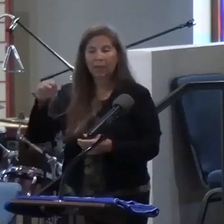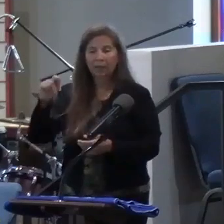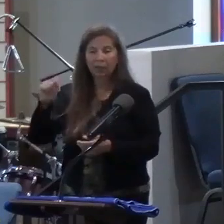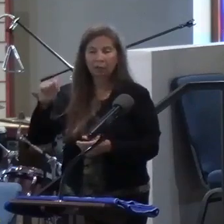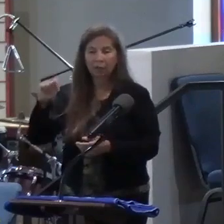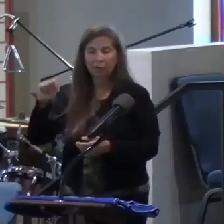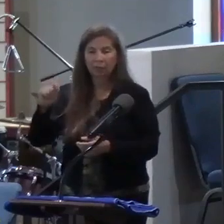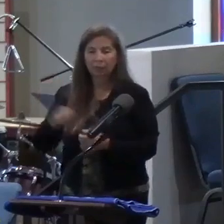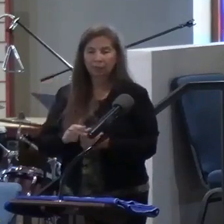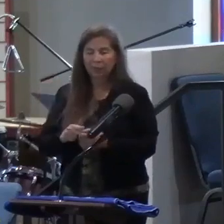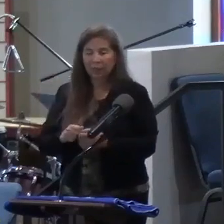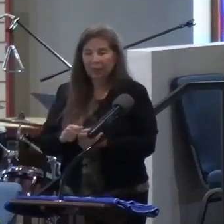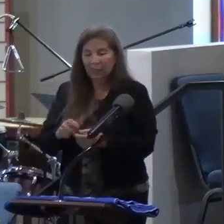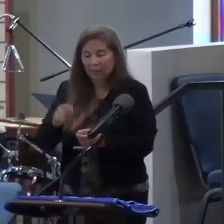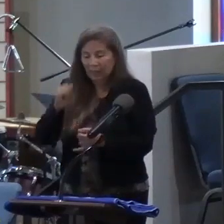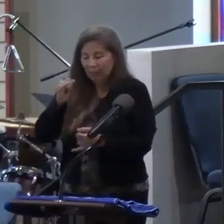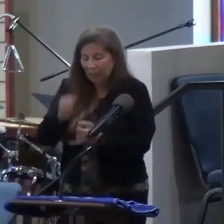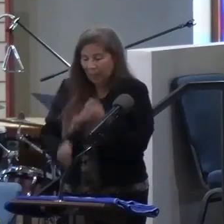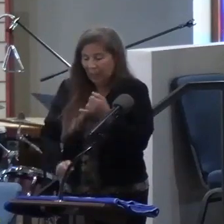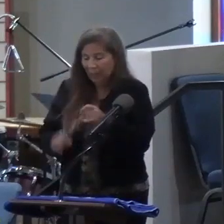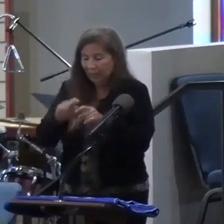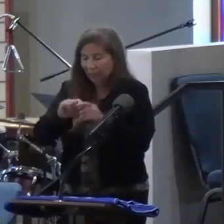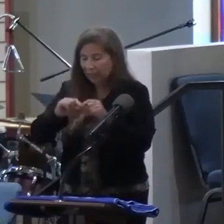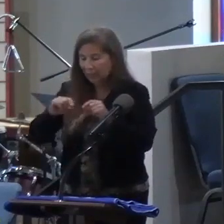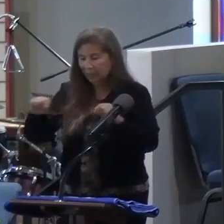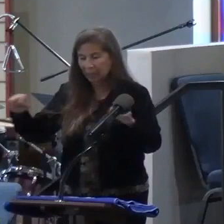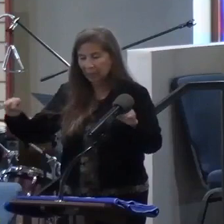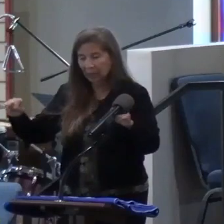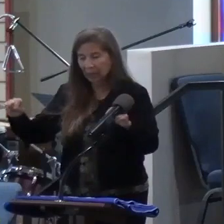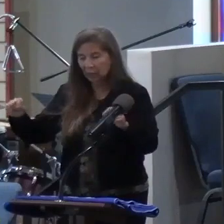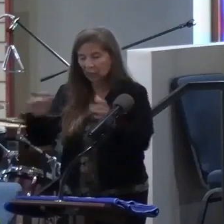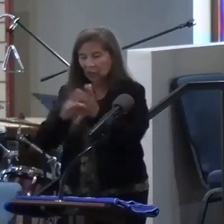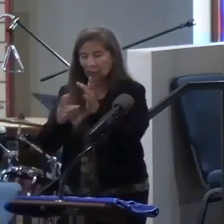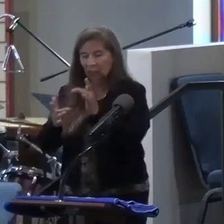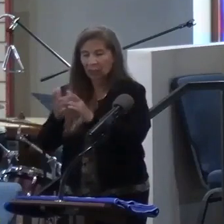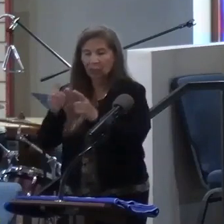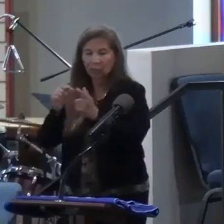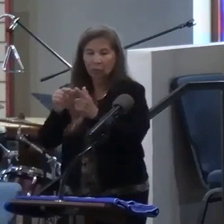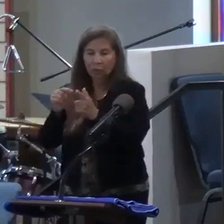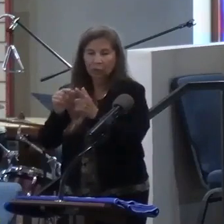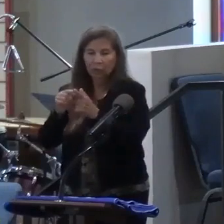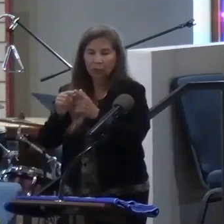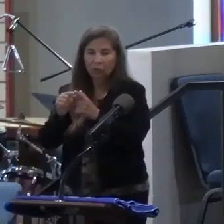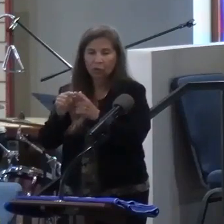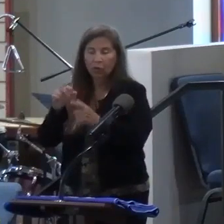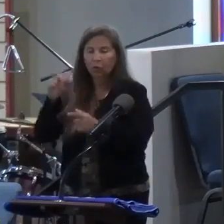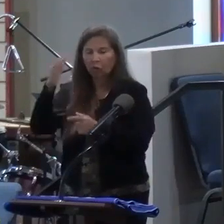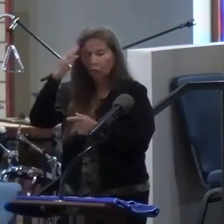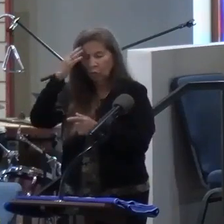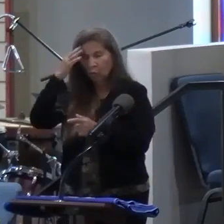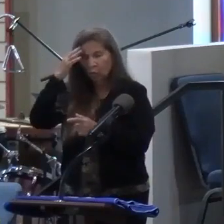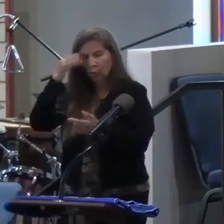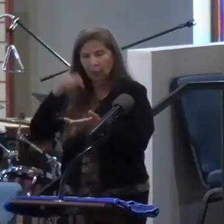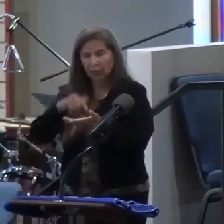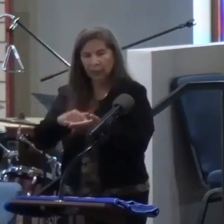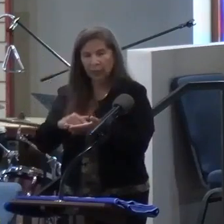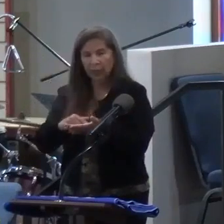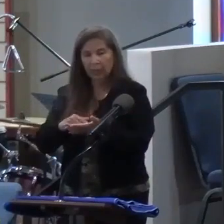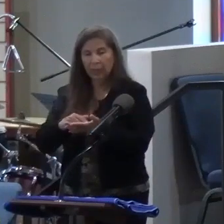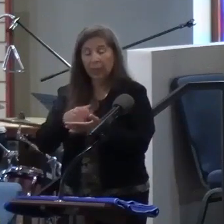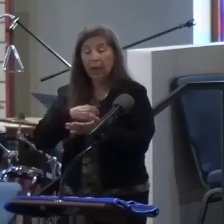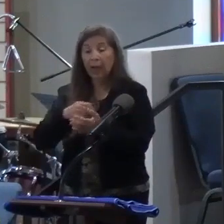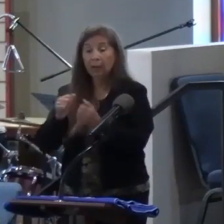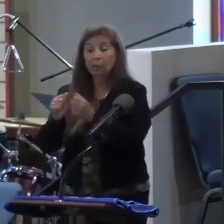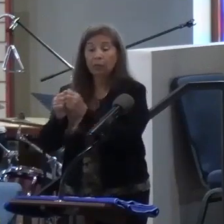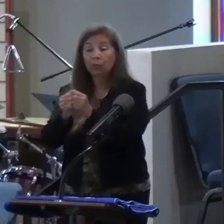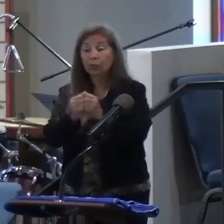the very, very last sentence he writes are Jesus's words. He says, no, know this, I am with